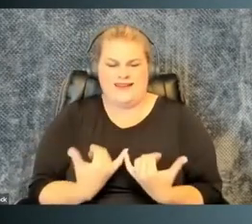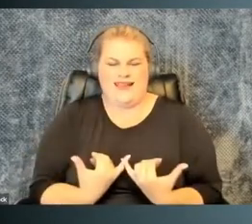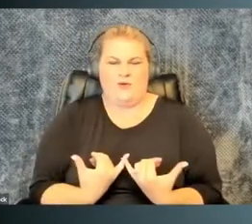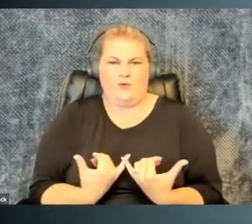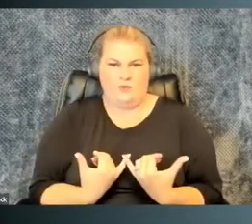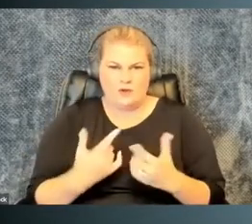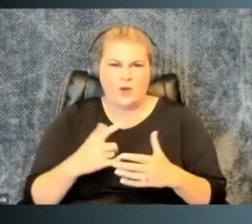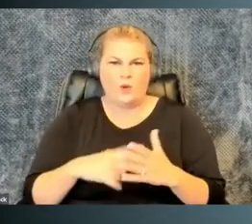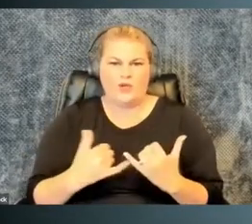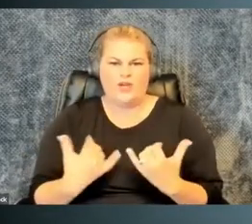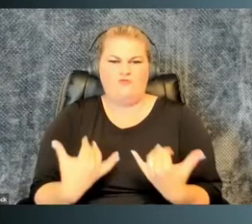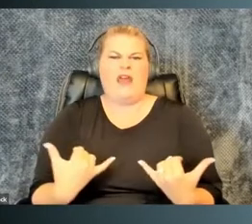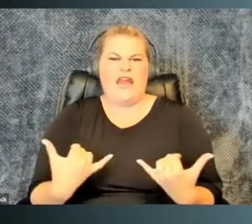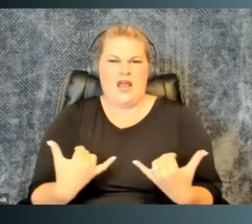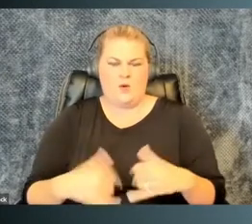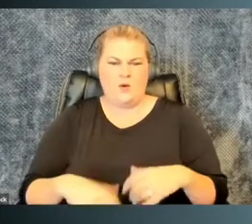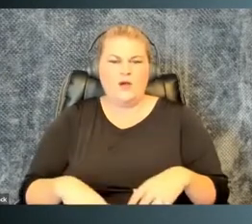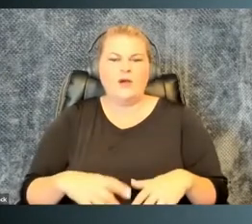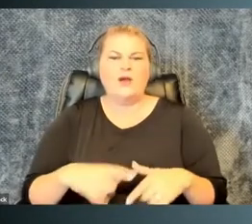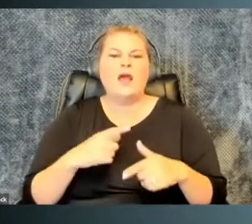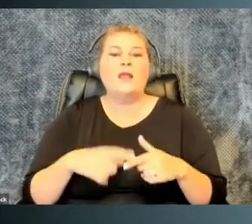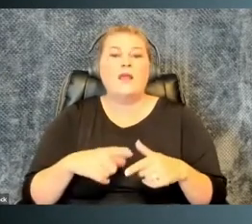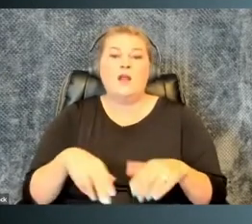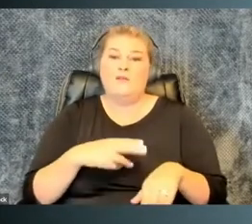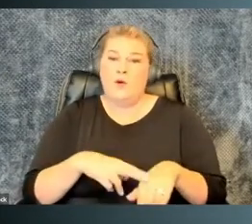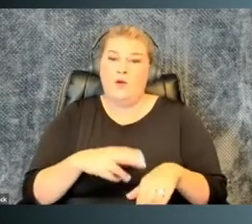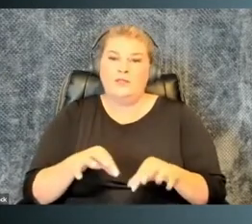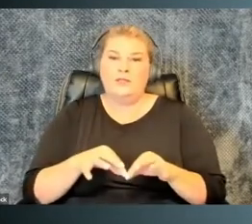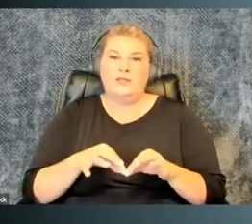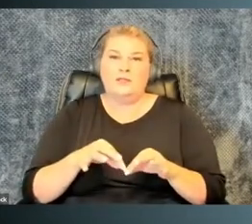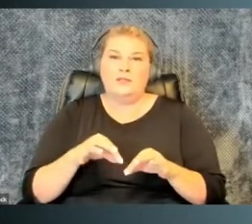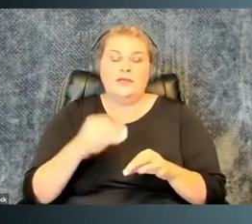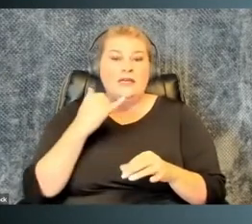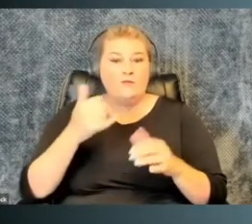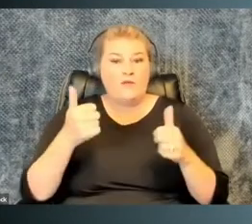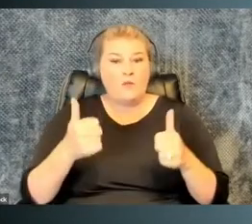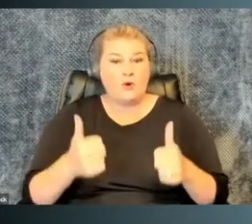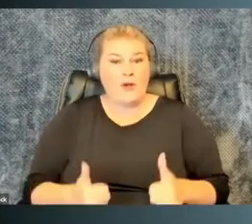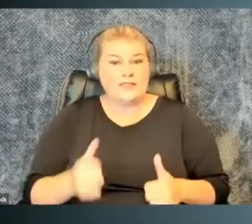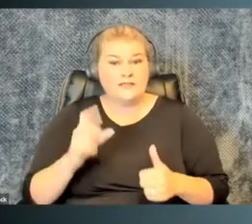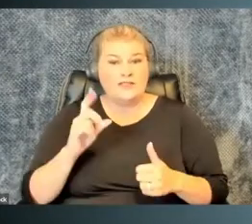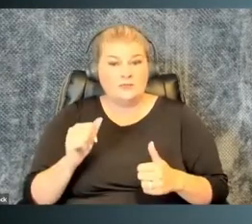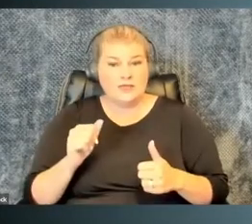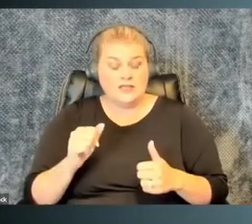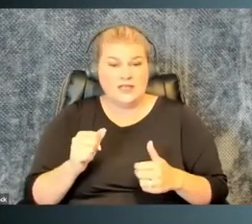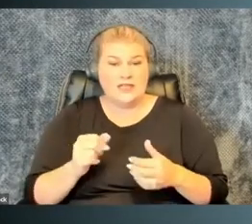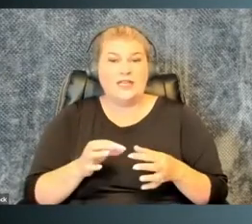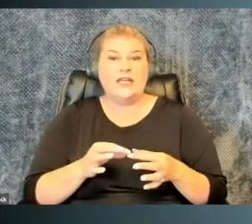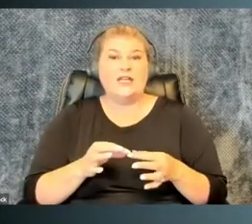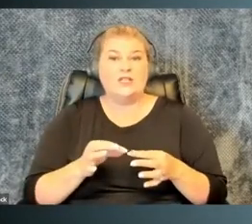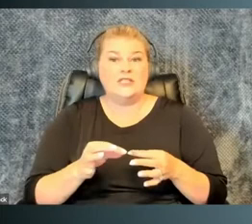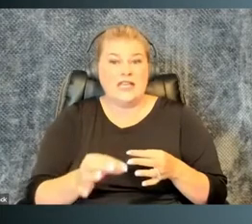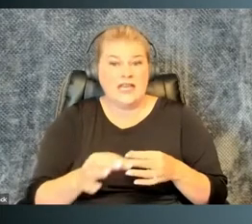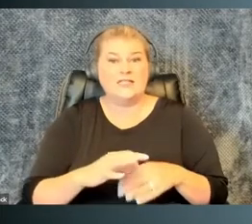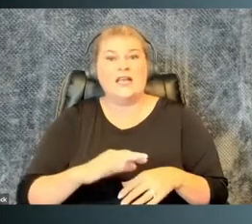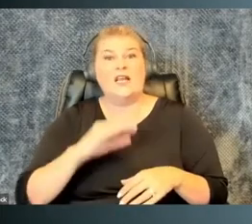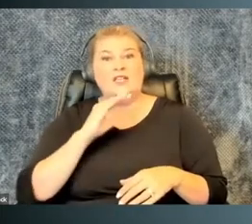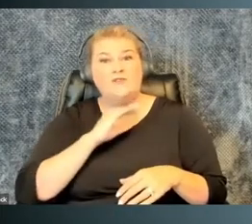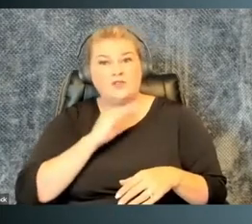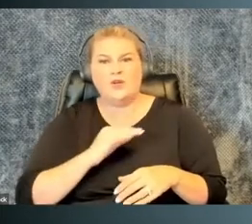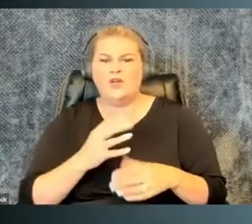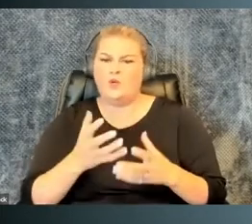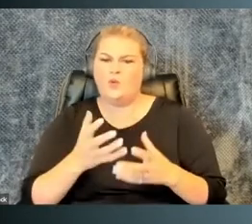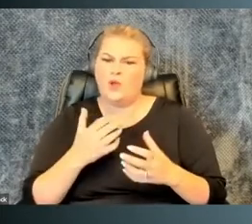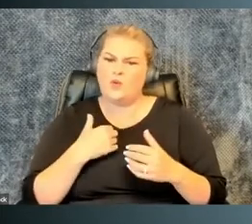future. They want to talk about the state you're in now and what you need at the moment, which then there can be delays. If you have a progressive disability, this is really